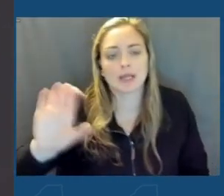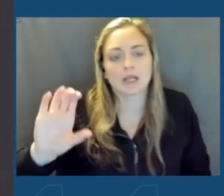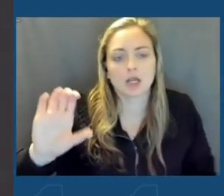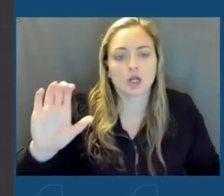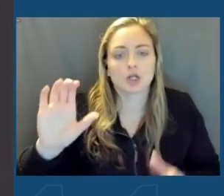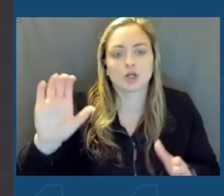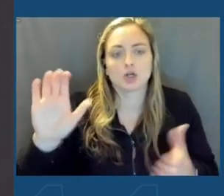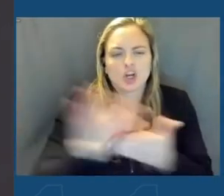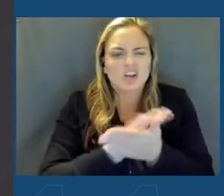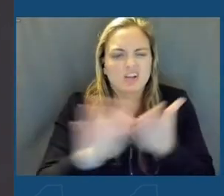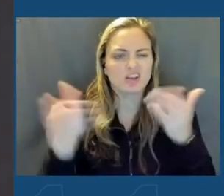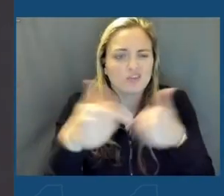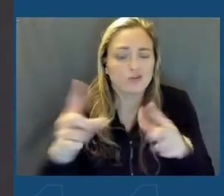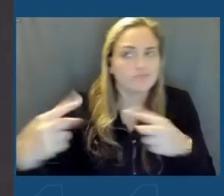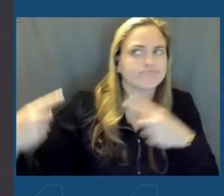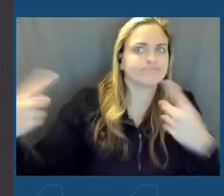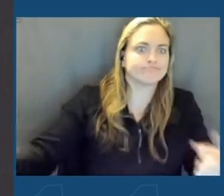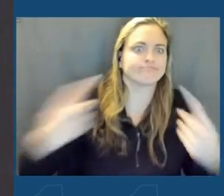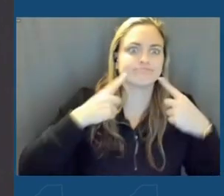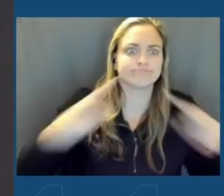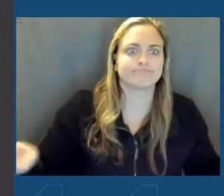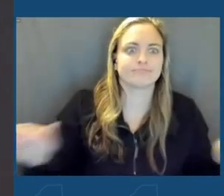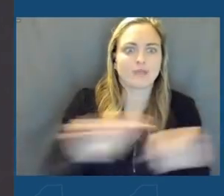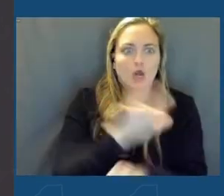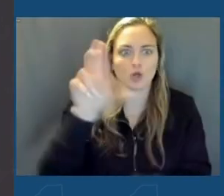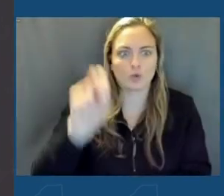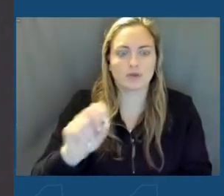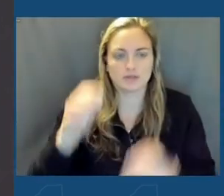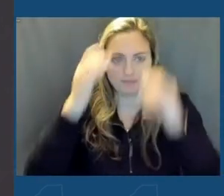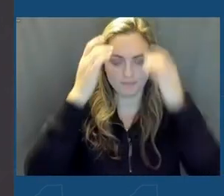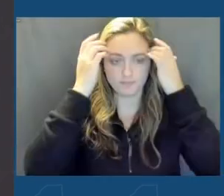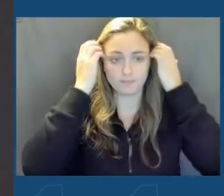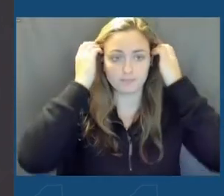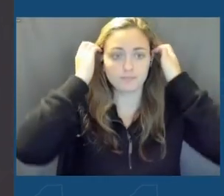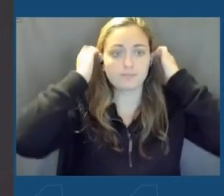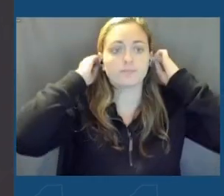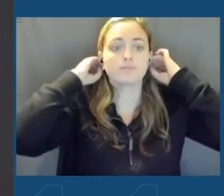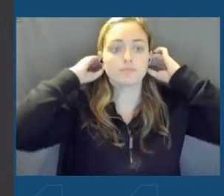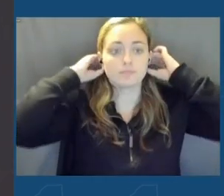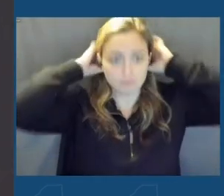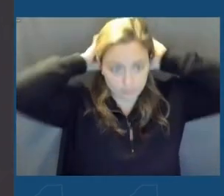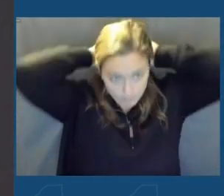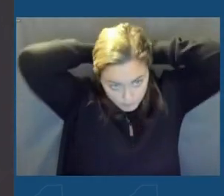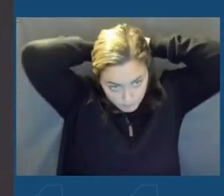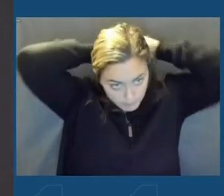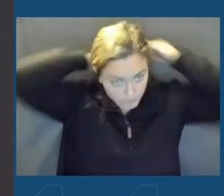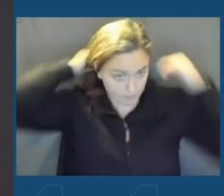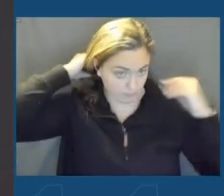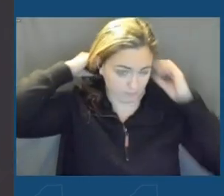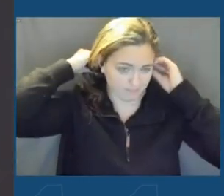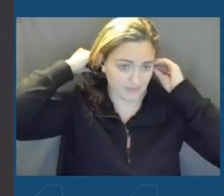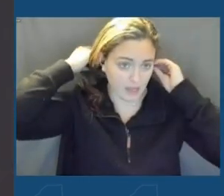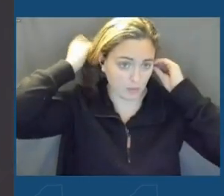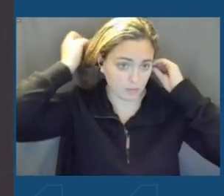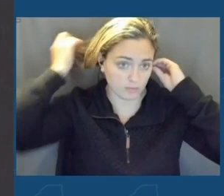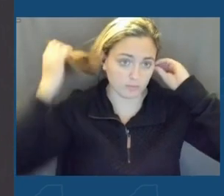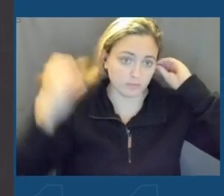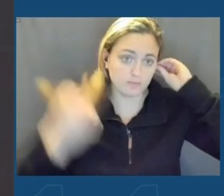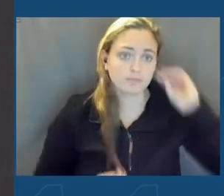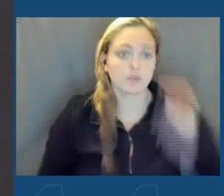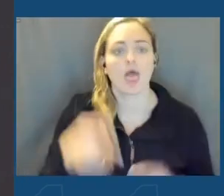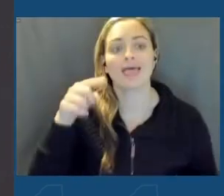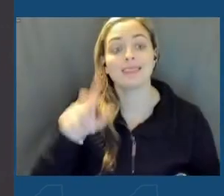clean room ever announced in the United States. And this investment will create nearly